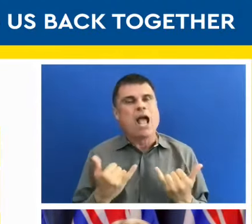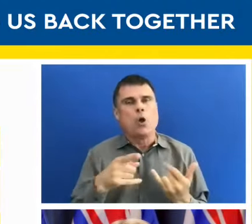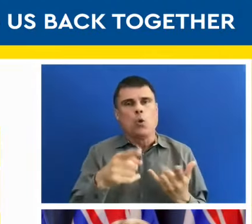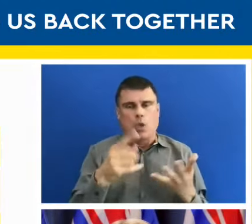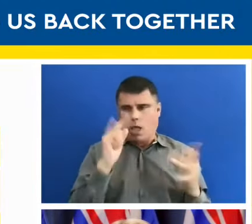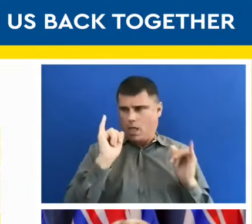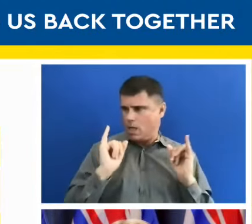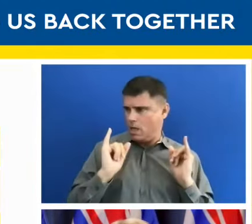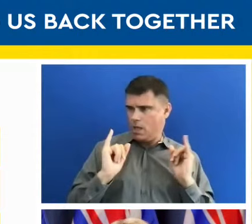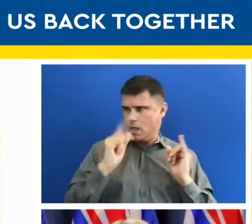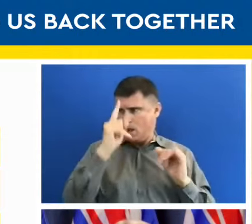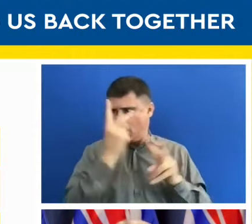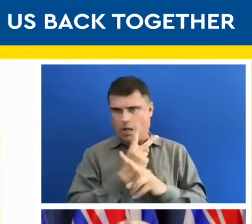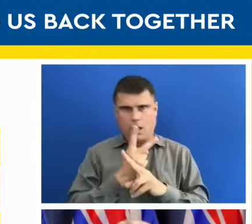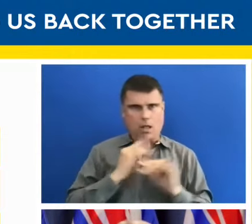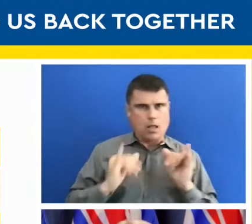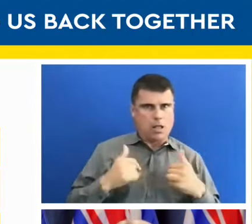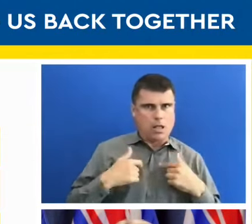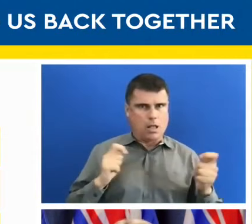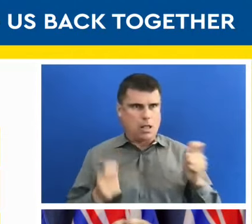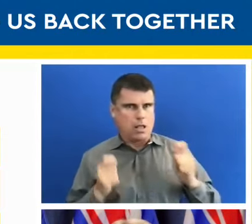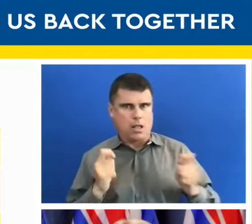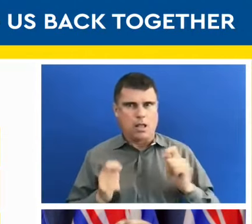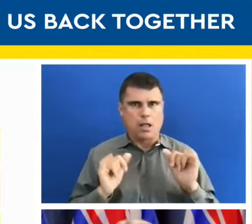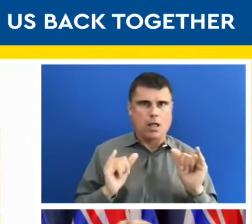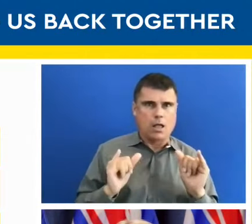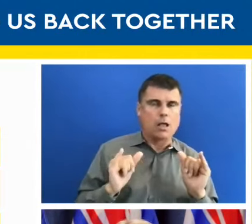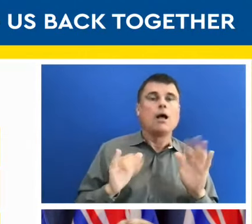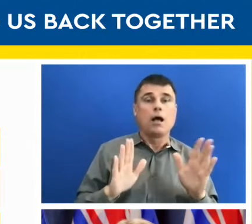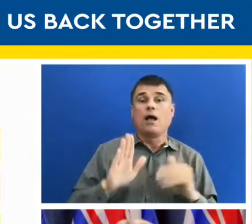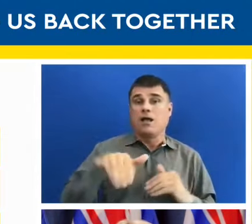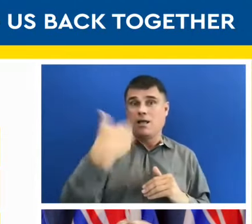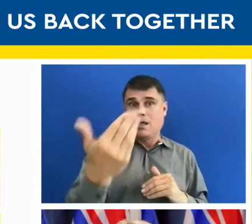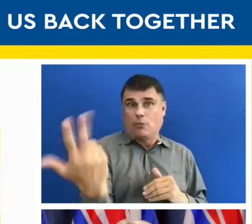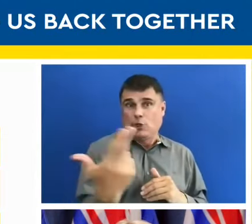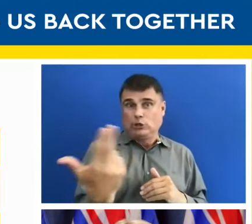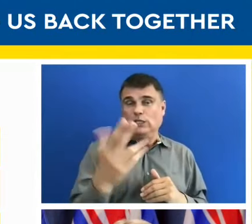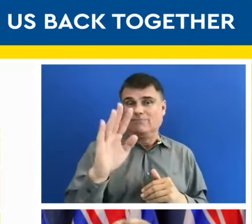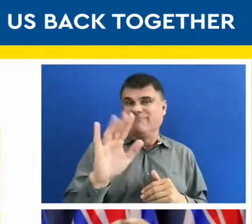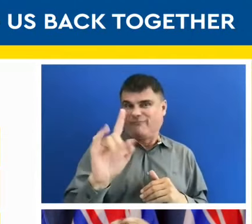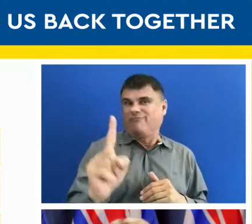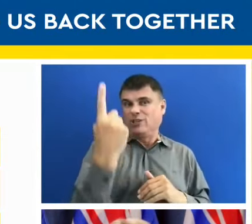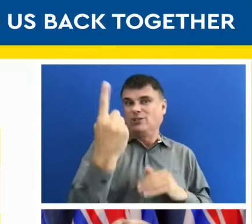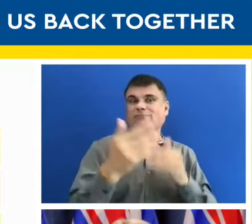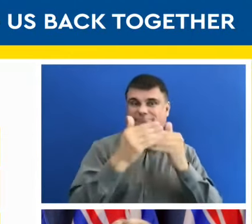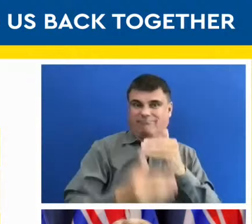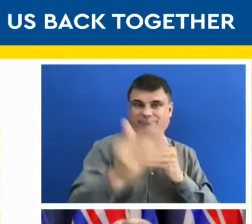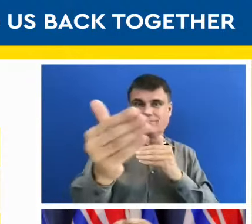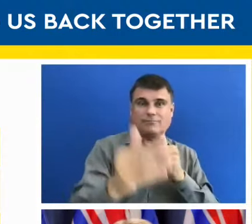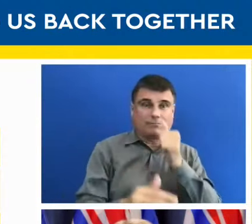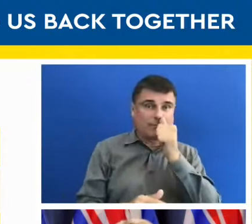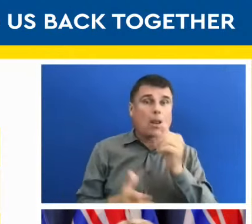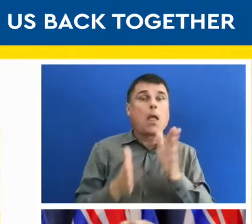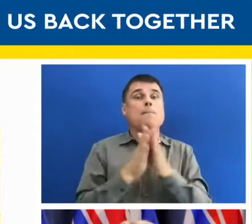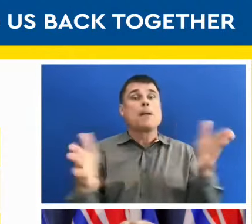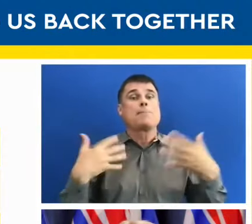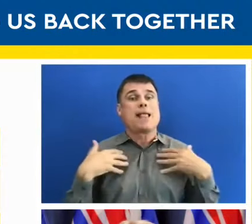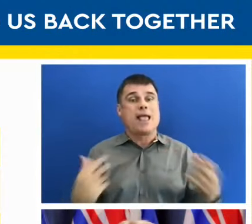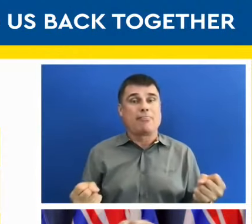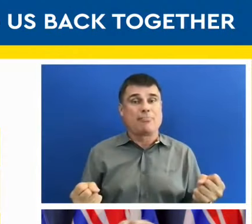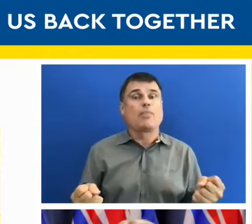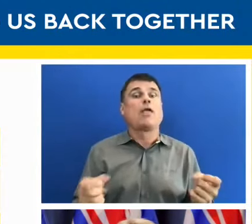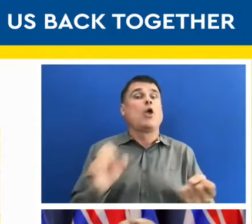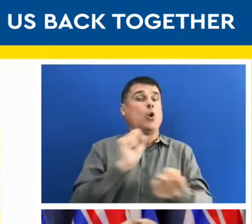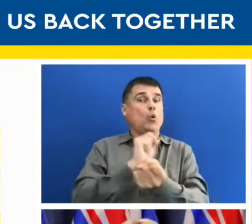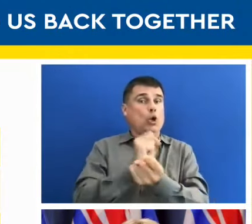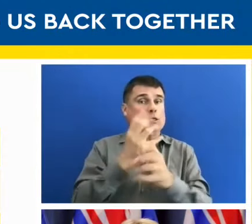come in place on July 1. But we will be with you in public health with WorkSafe BC. We'll be working with you to answer